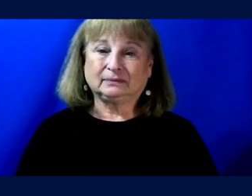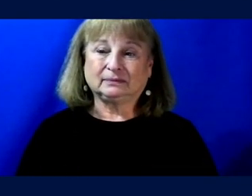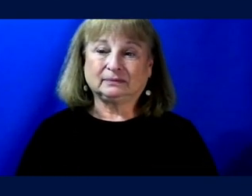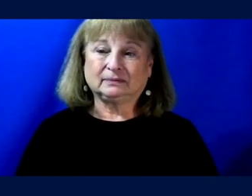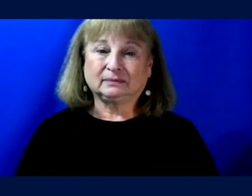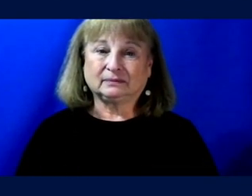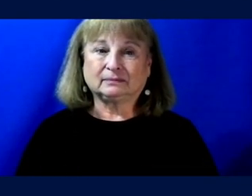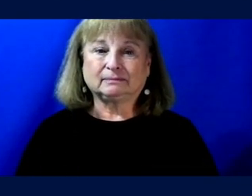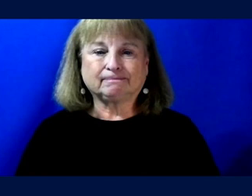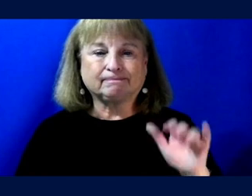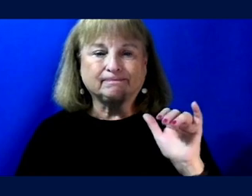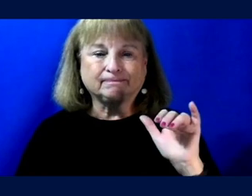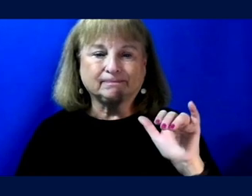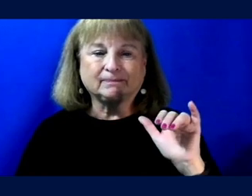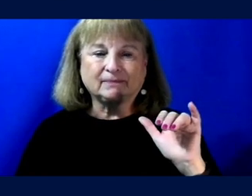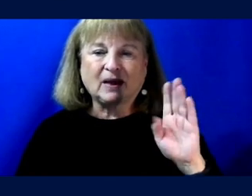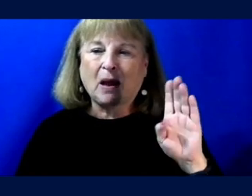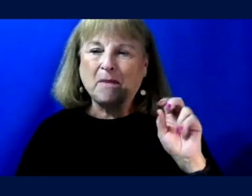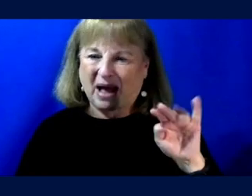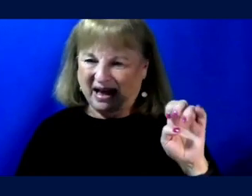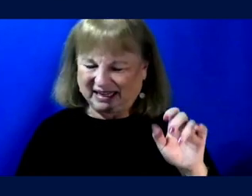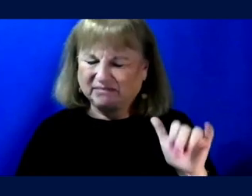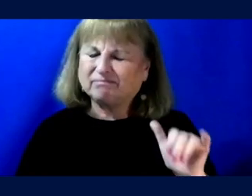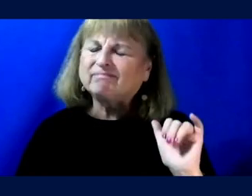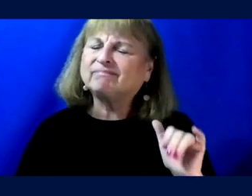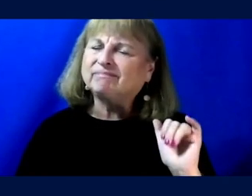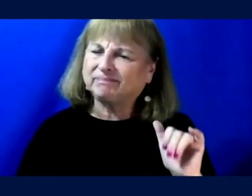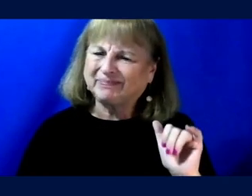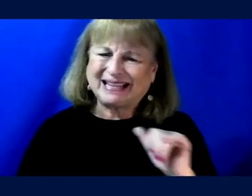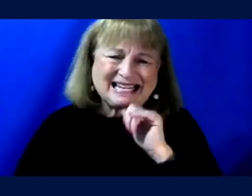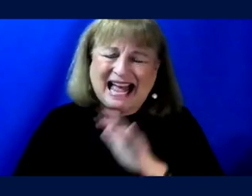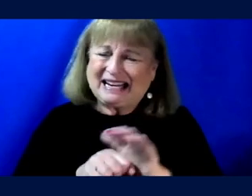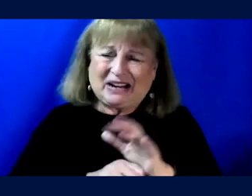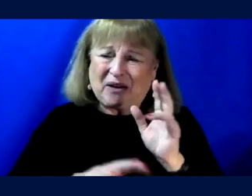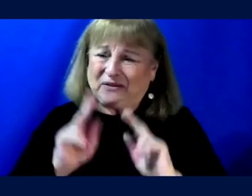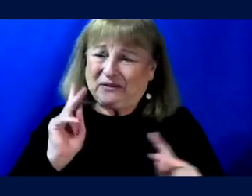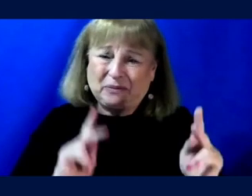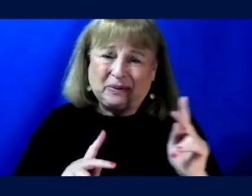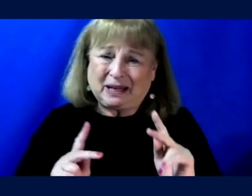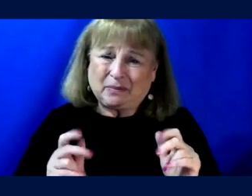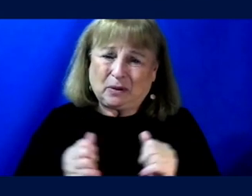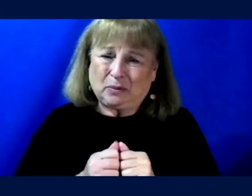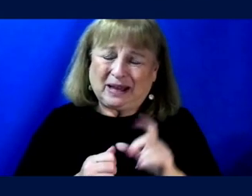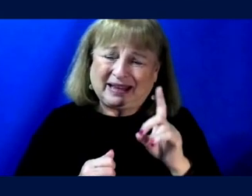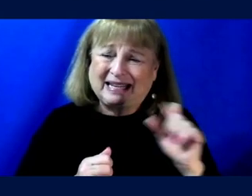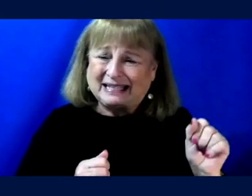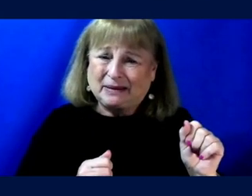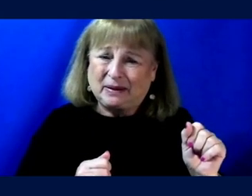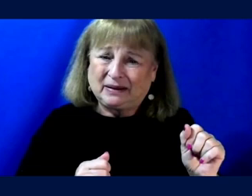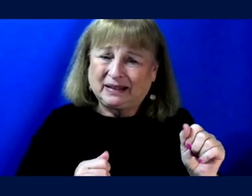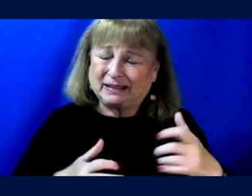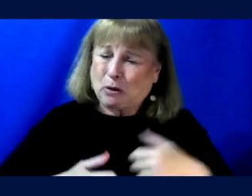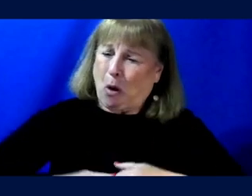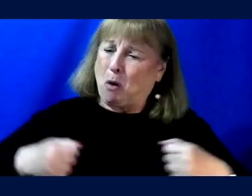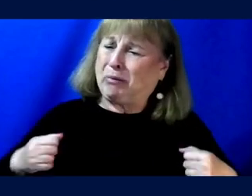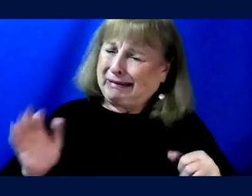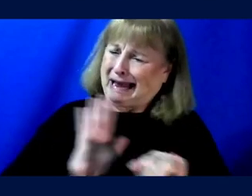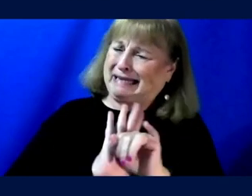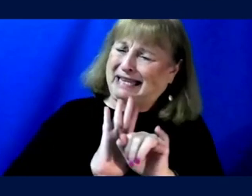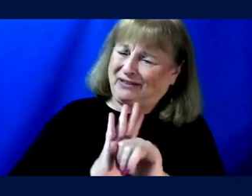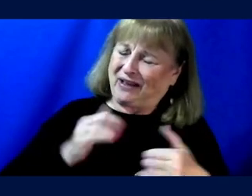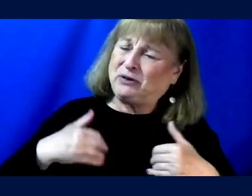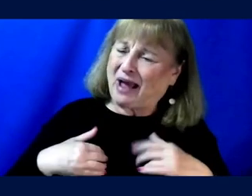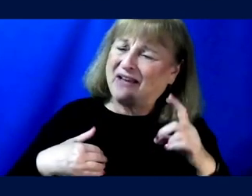Yeah, I would, I would say it's because there's not enough people with disabilities and openly identifying as having